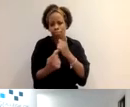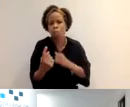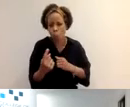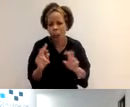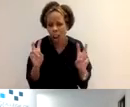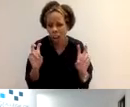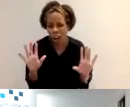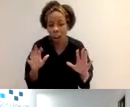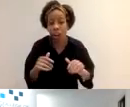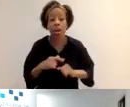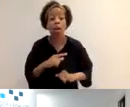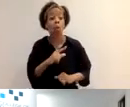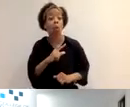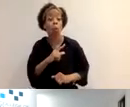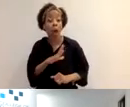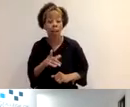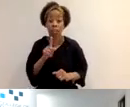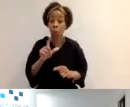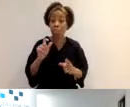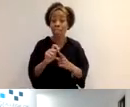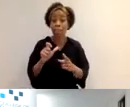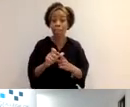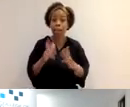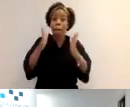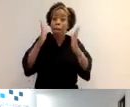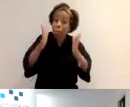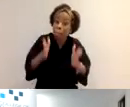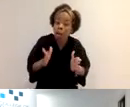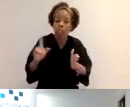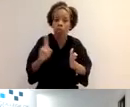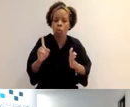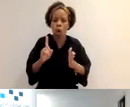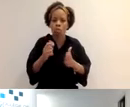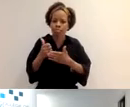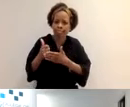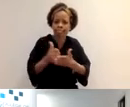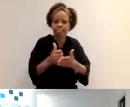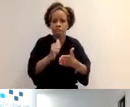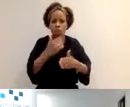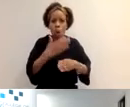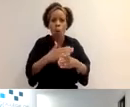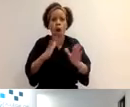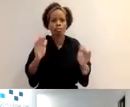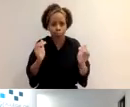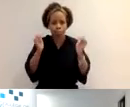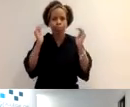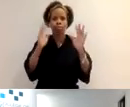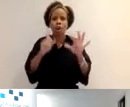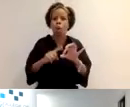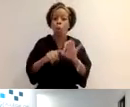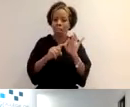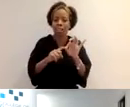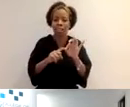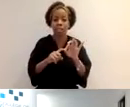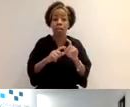seek to ensure that your CPD contributes to the quality of your practice and service delivery, and seek to ensure that your CPD